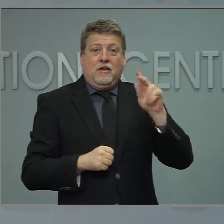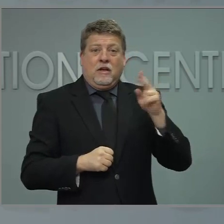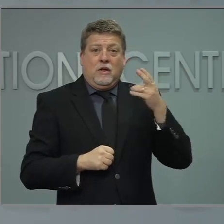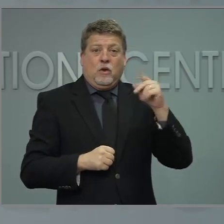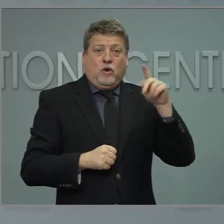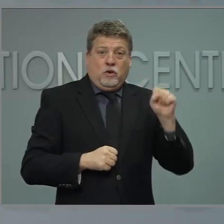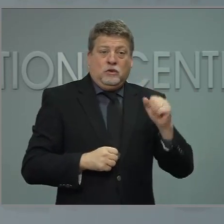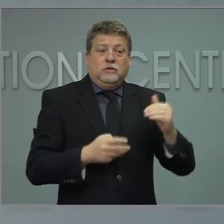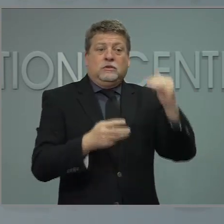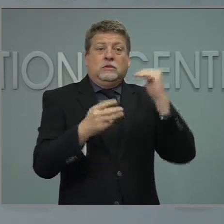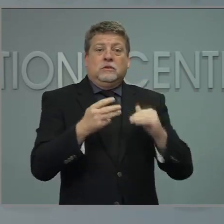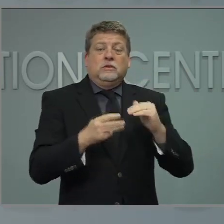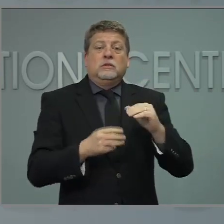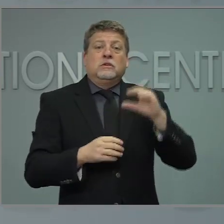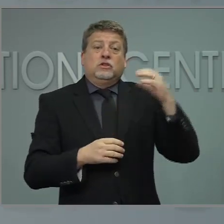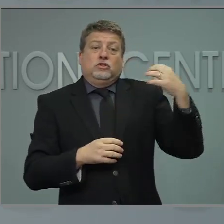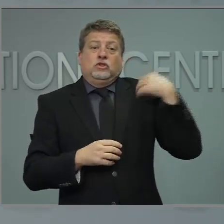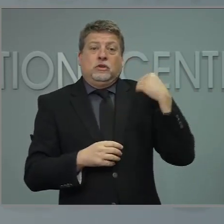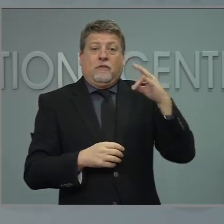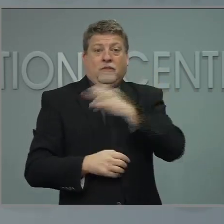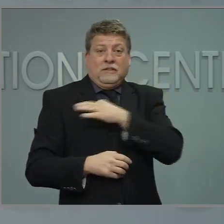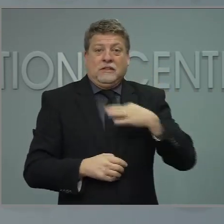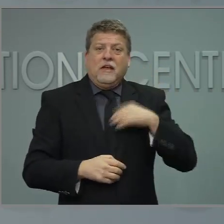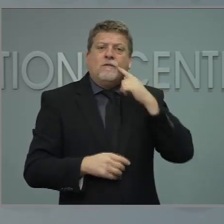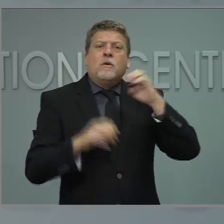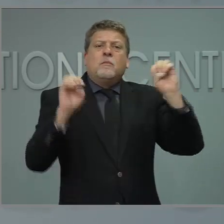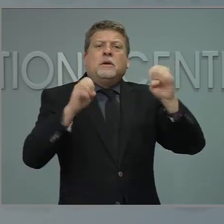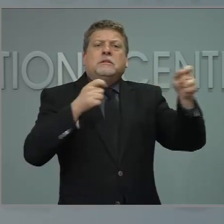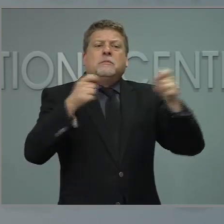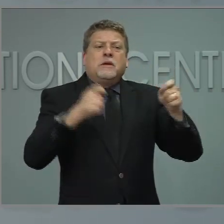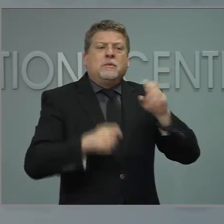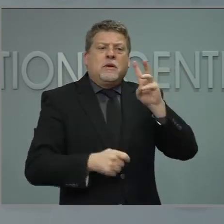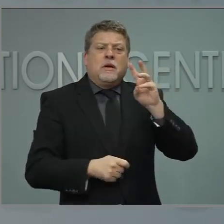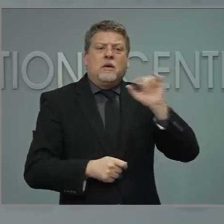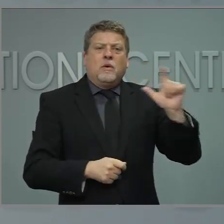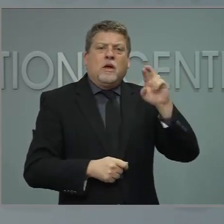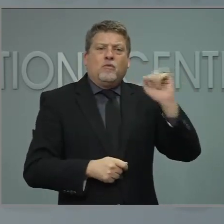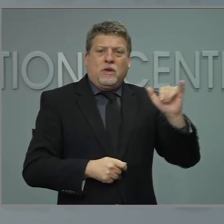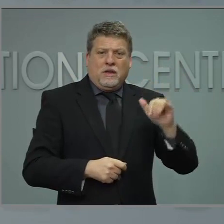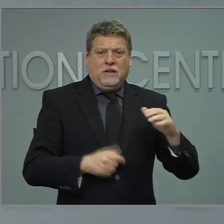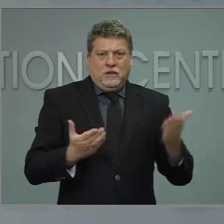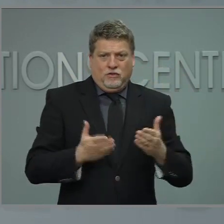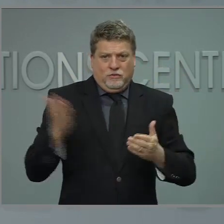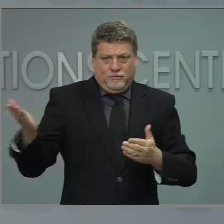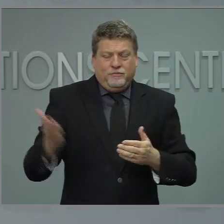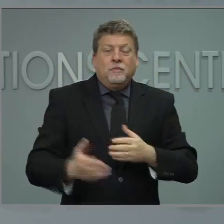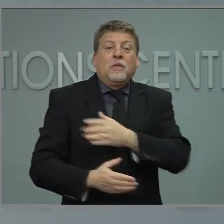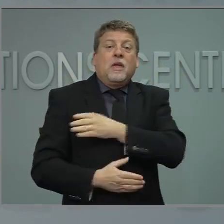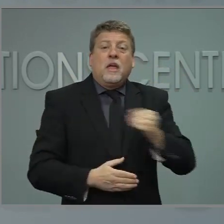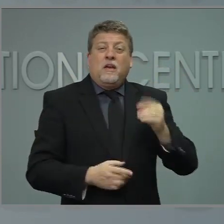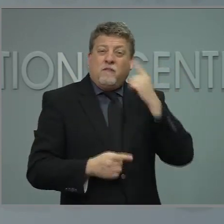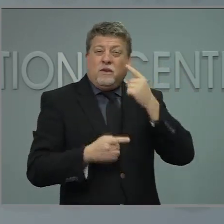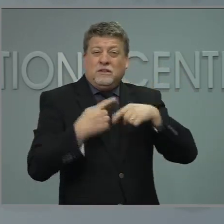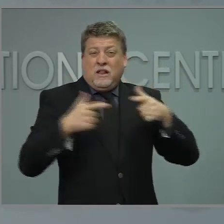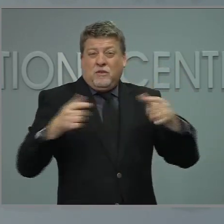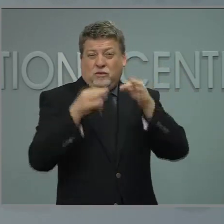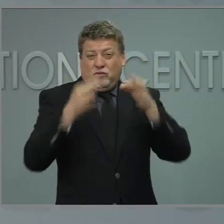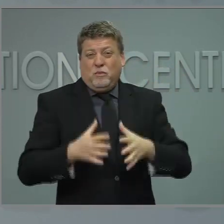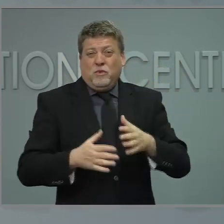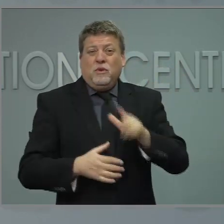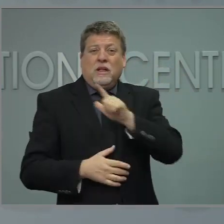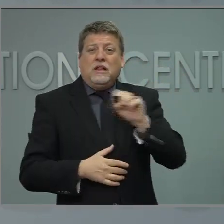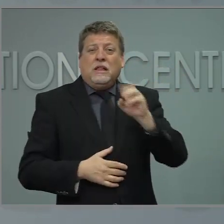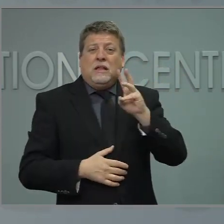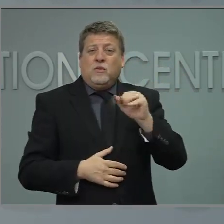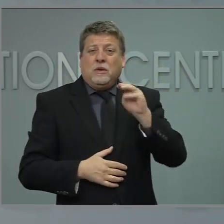Williamson is our sign language interpreter and Jackie and Jasmine Metivier are our Spanish language interpreters.